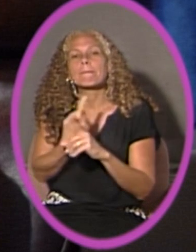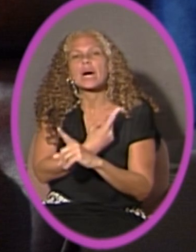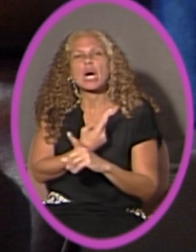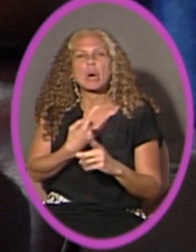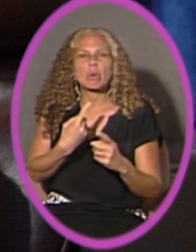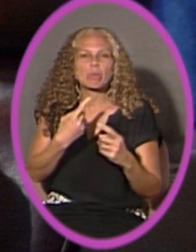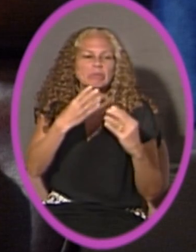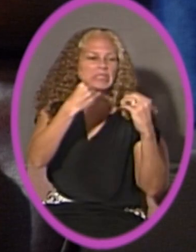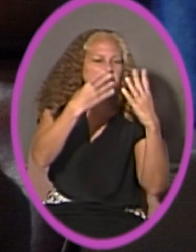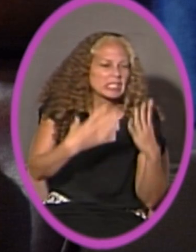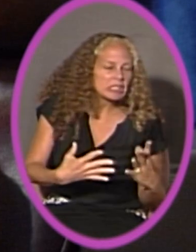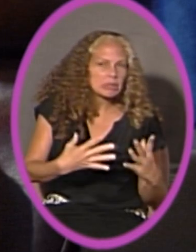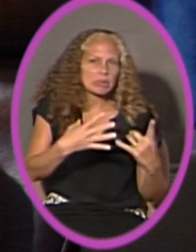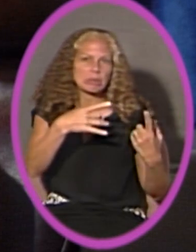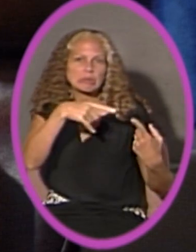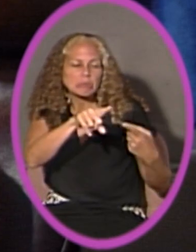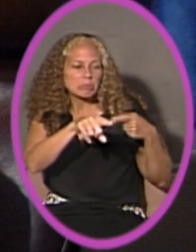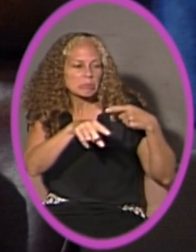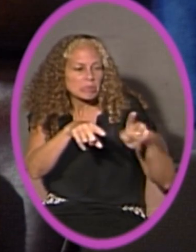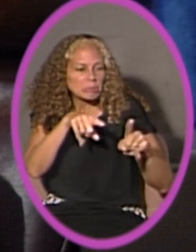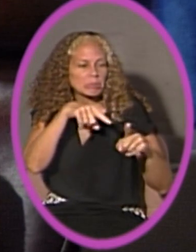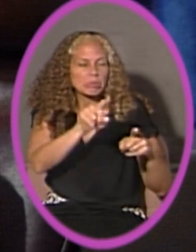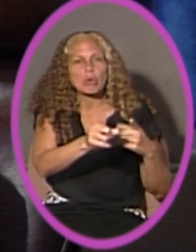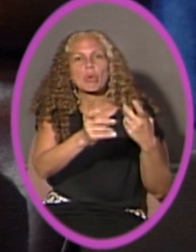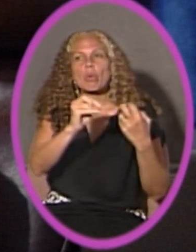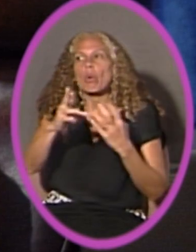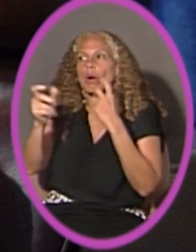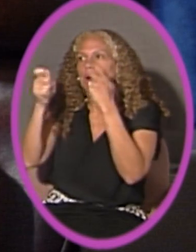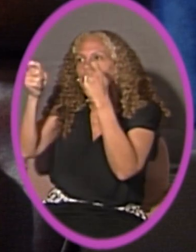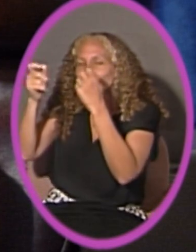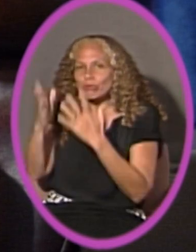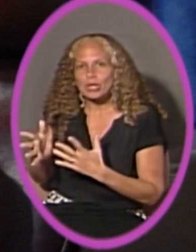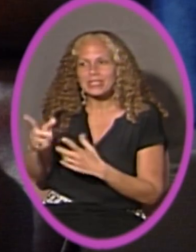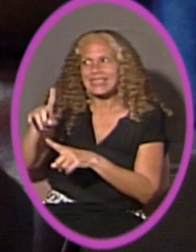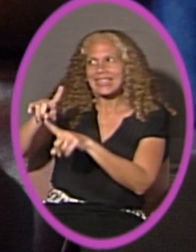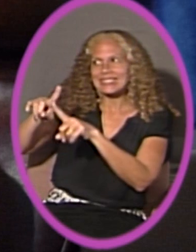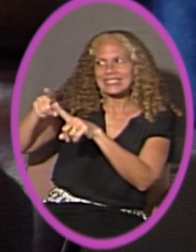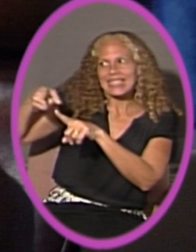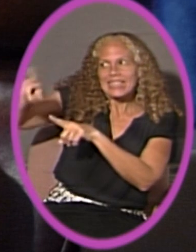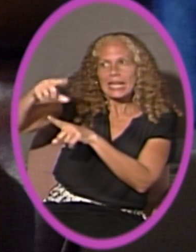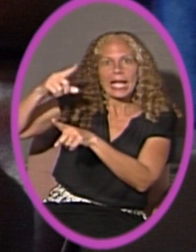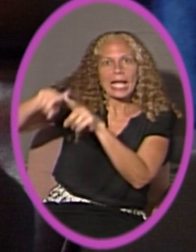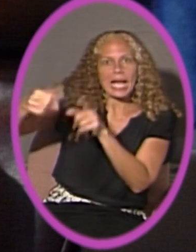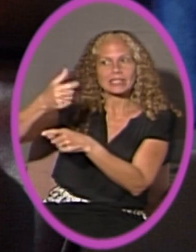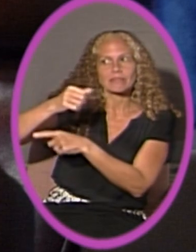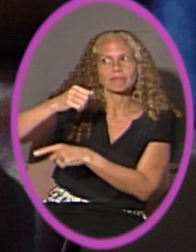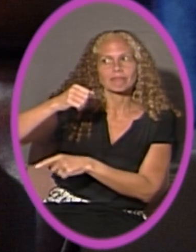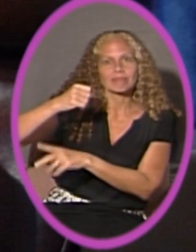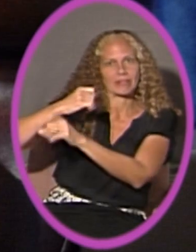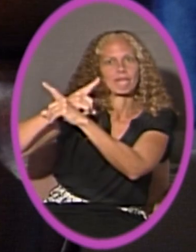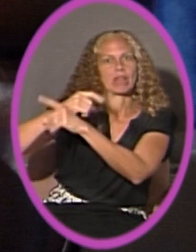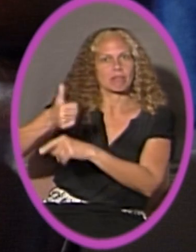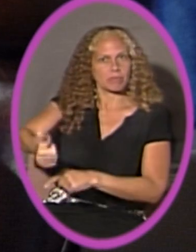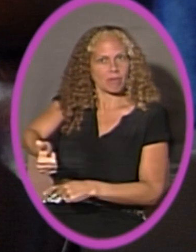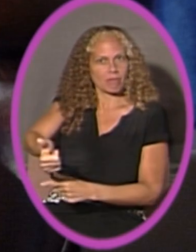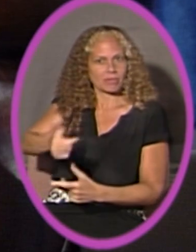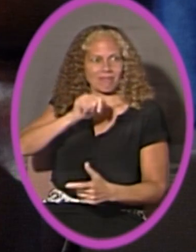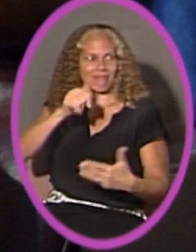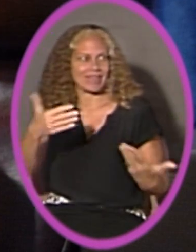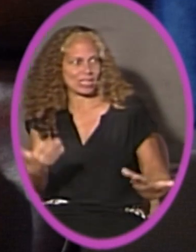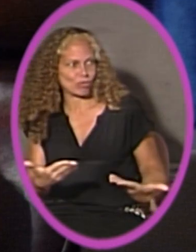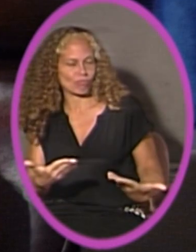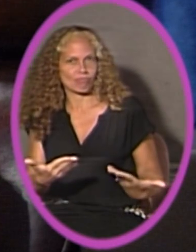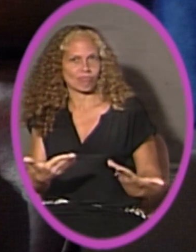teachers and employees and administrators that can't defend themselves outside of this forum. mean, any of us could,